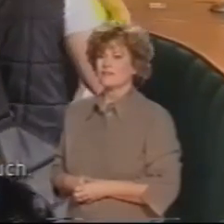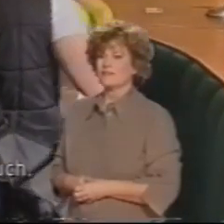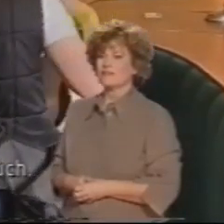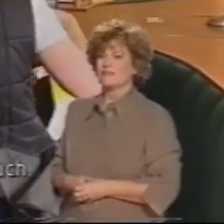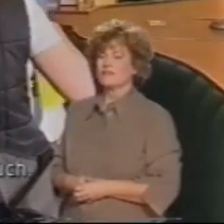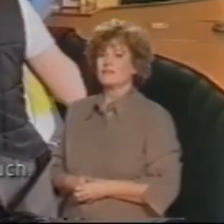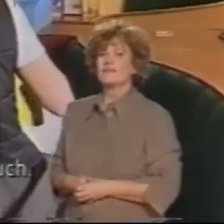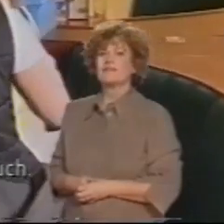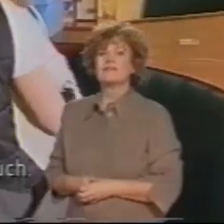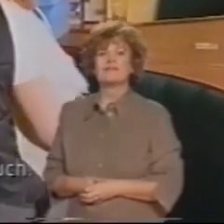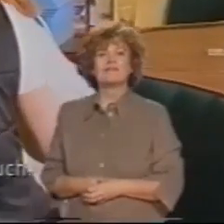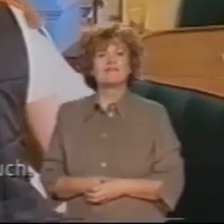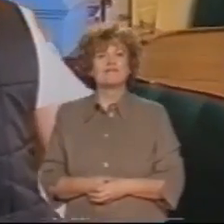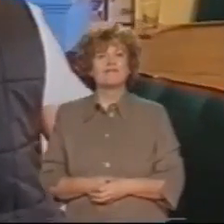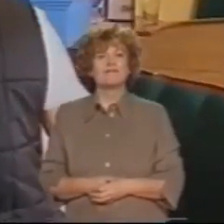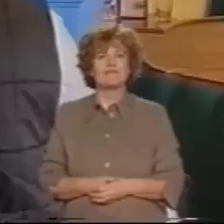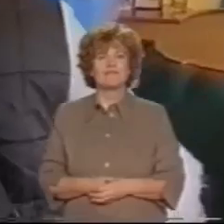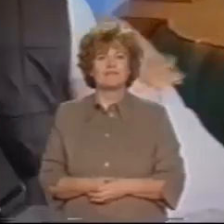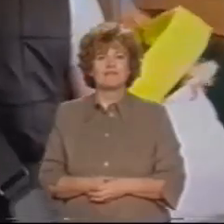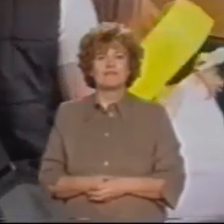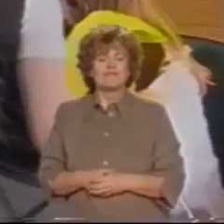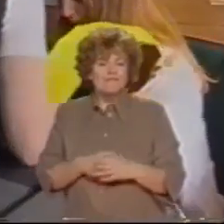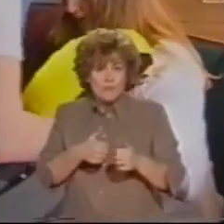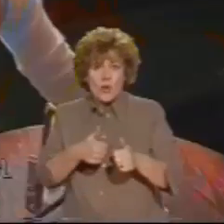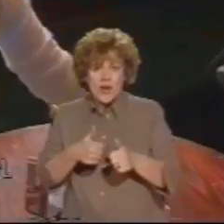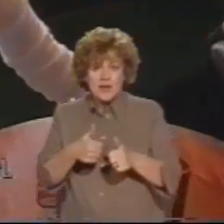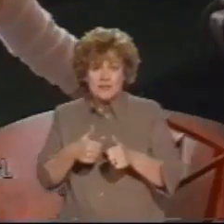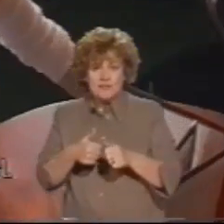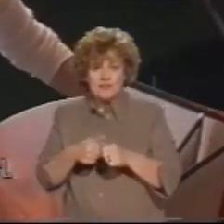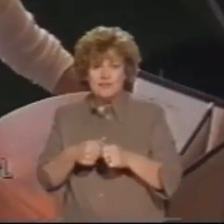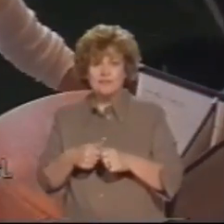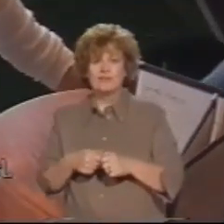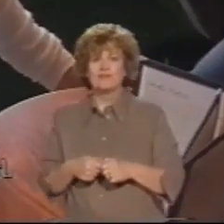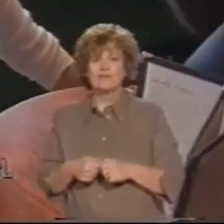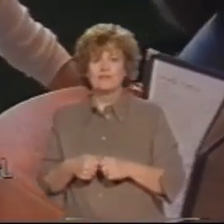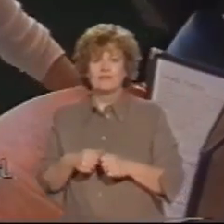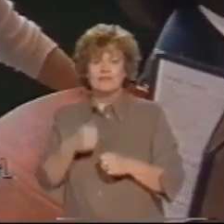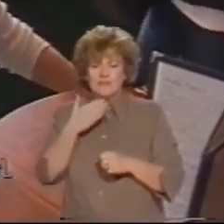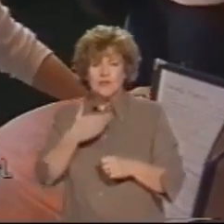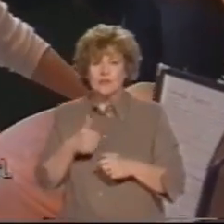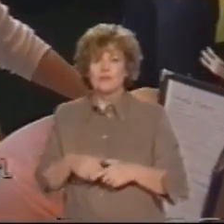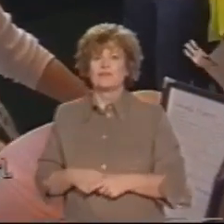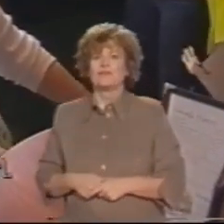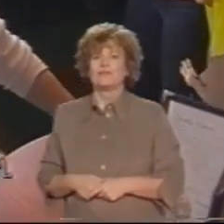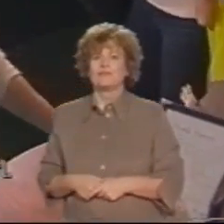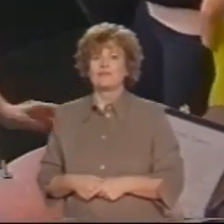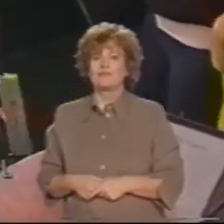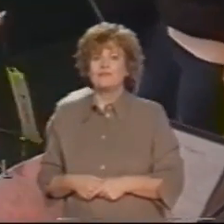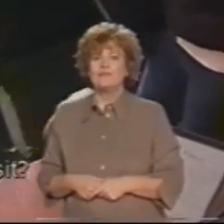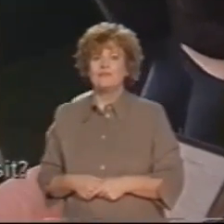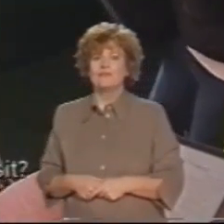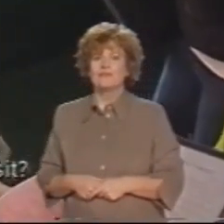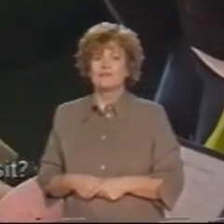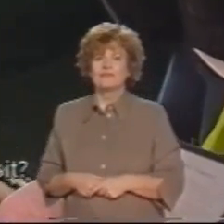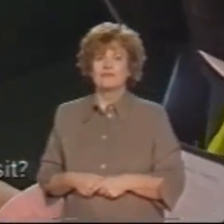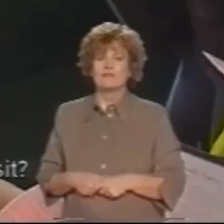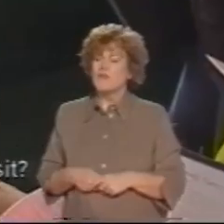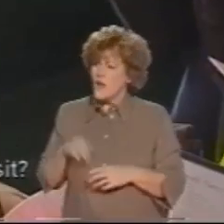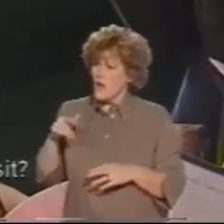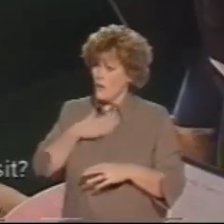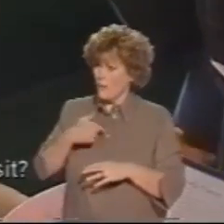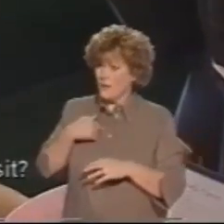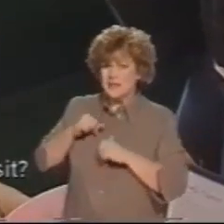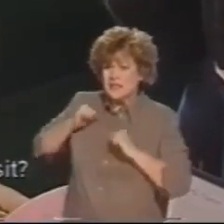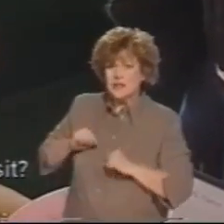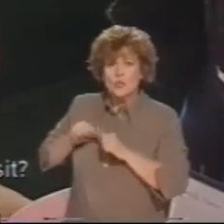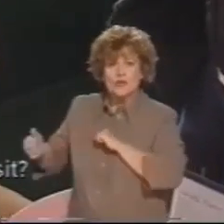Right, thank you very much. And then, come and sit. I'm just going. Good girl. Which side would you prefer